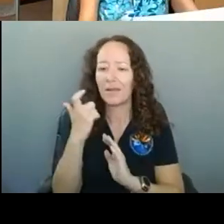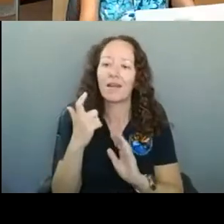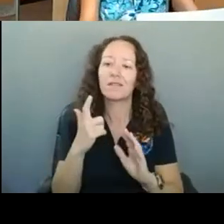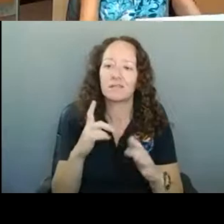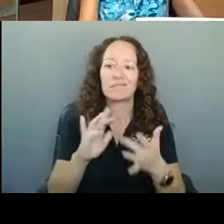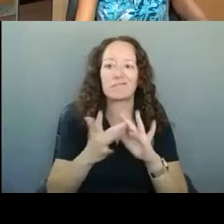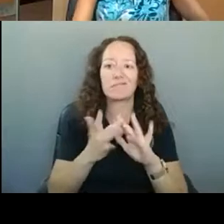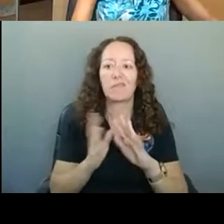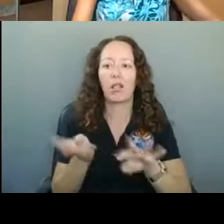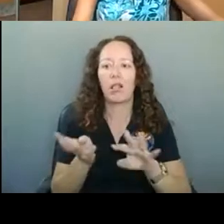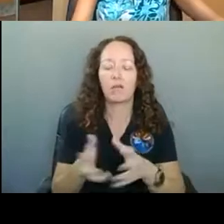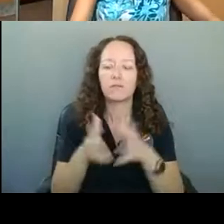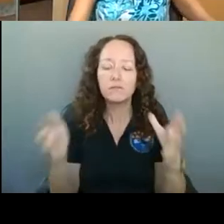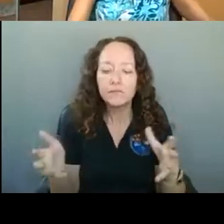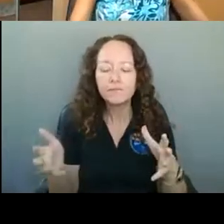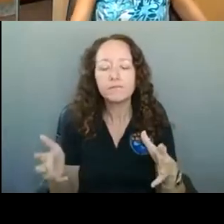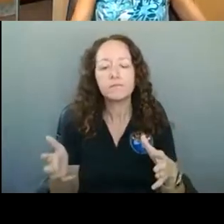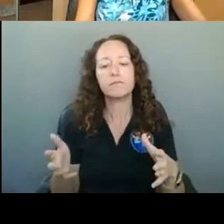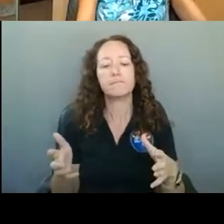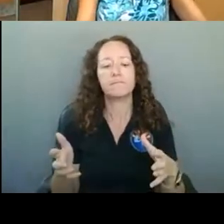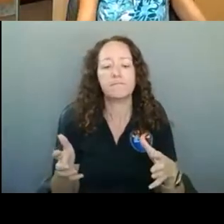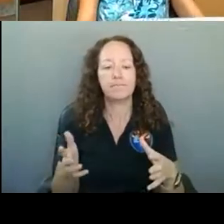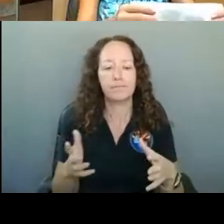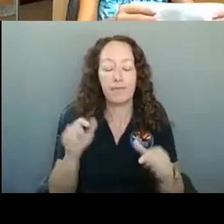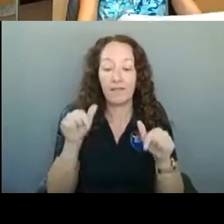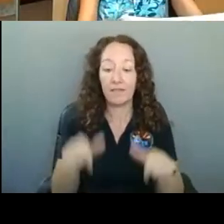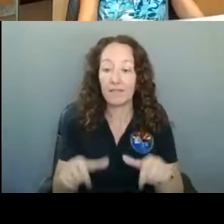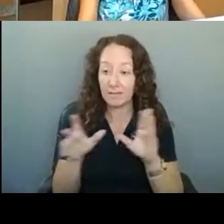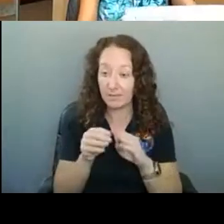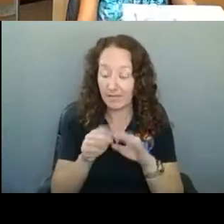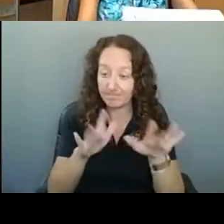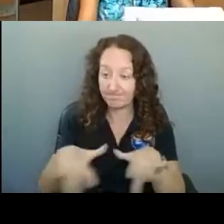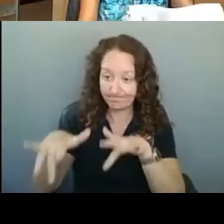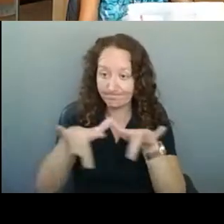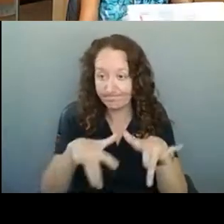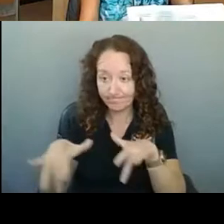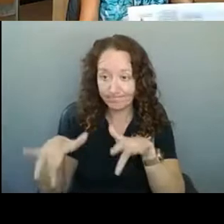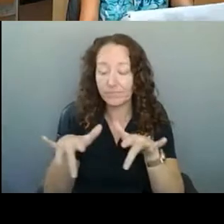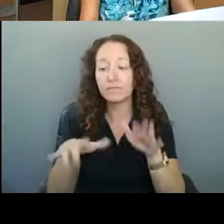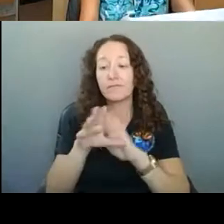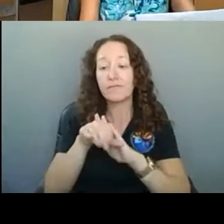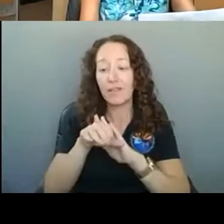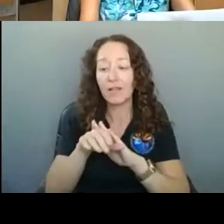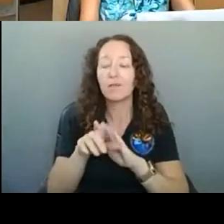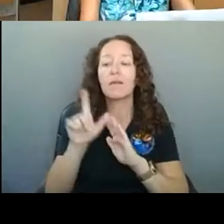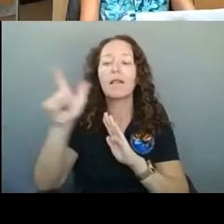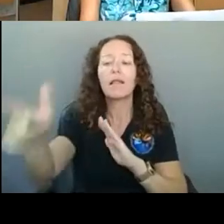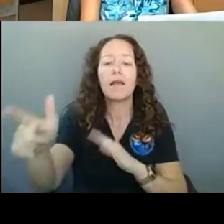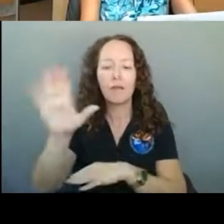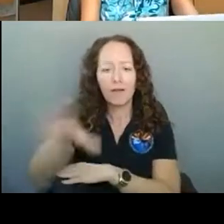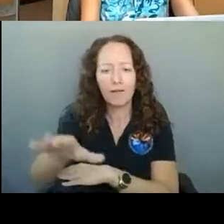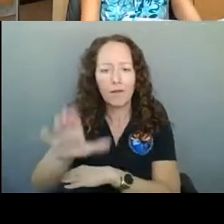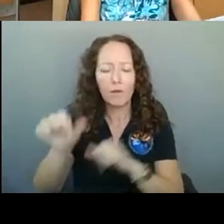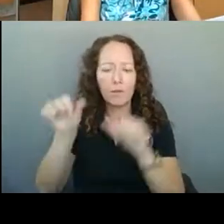This meeting will be recorded as a video, which will be posted later today on the City of Prescott's COVID-19 page, along with the